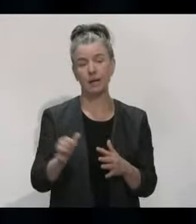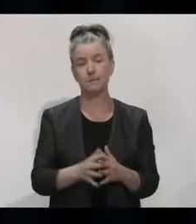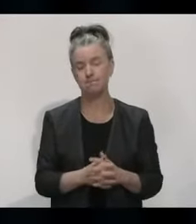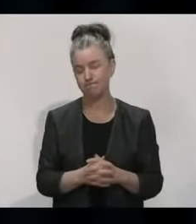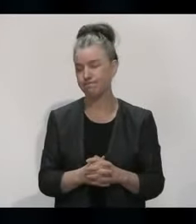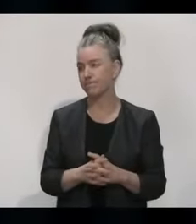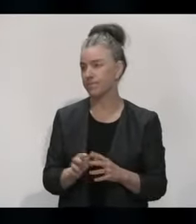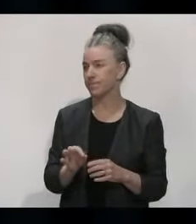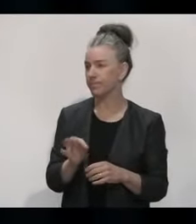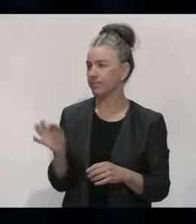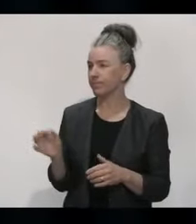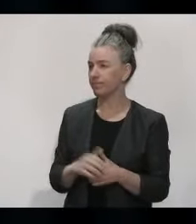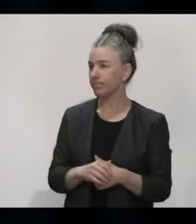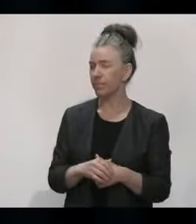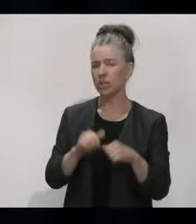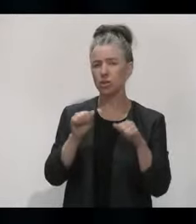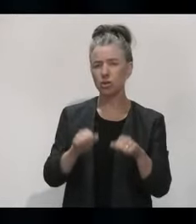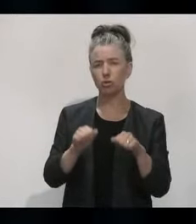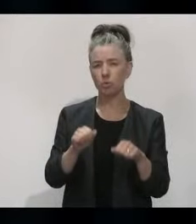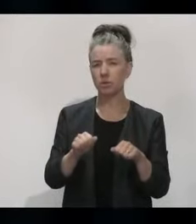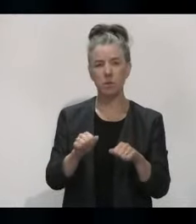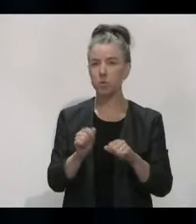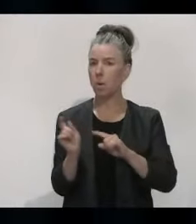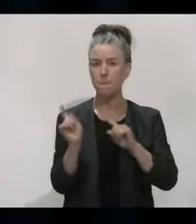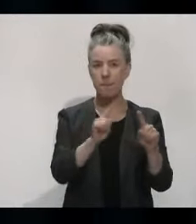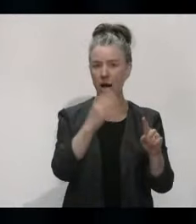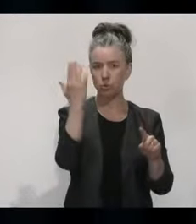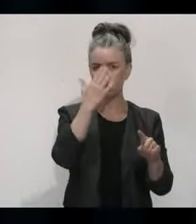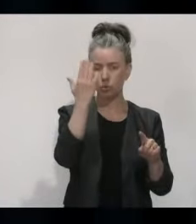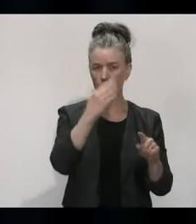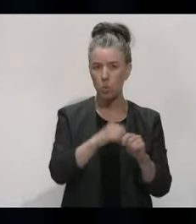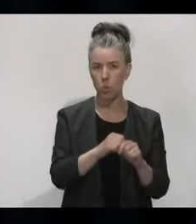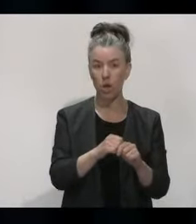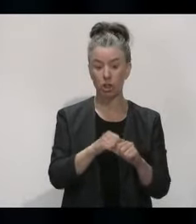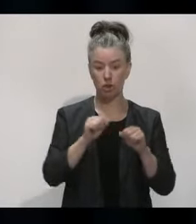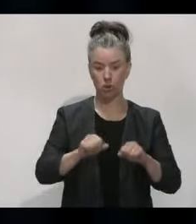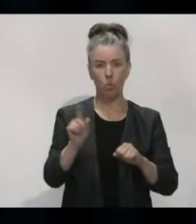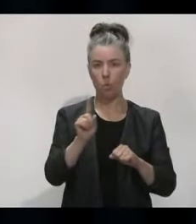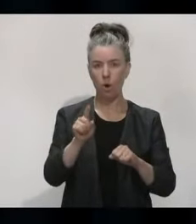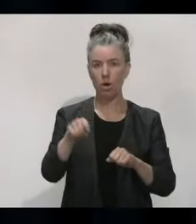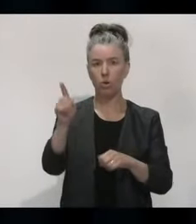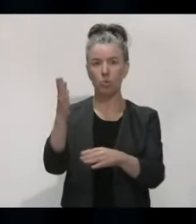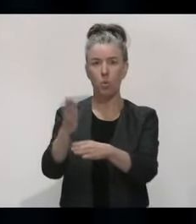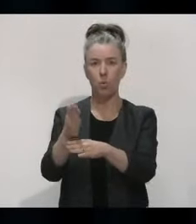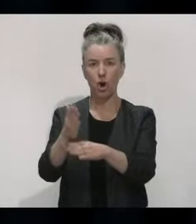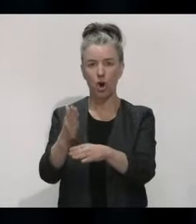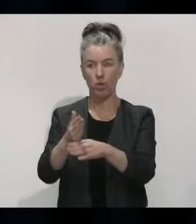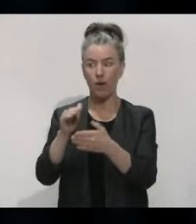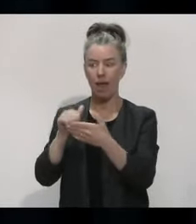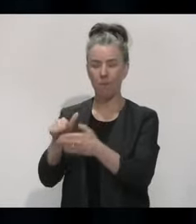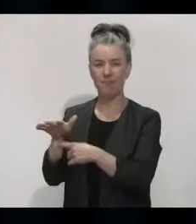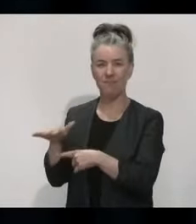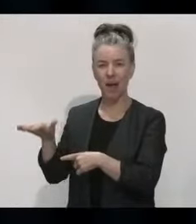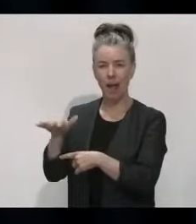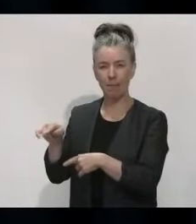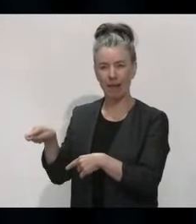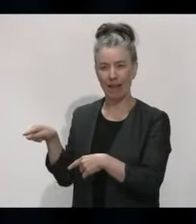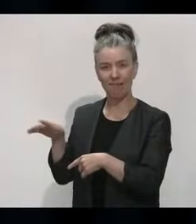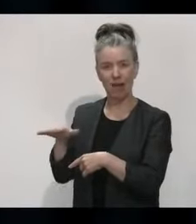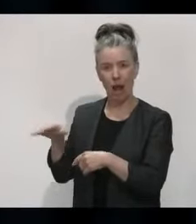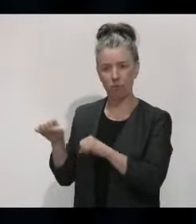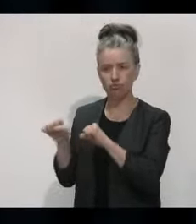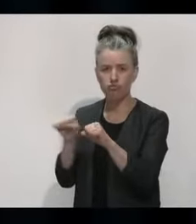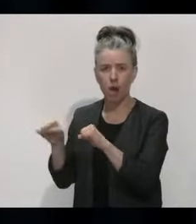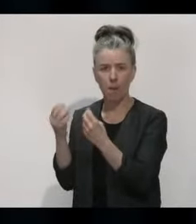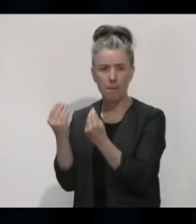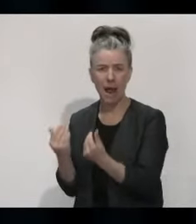students not returning to school and finding work for their families who are struggling under COVID-19, what is